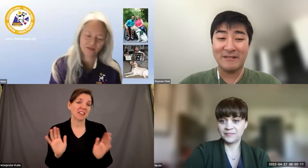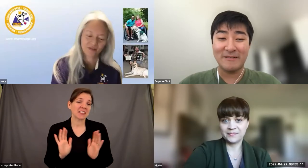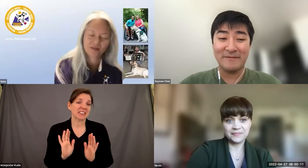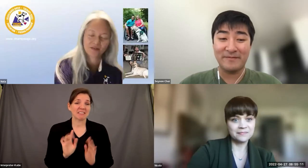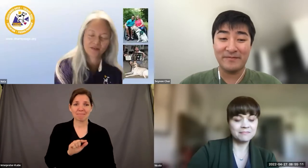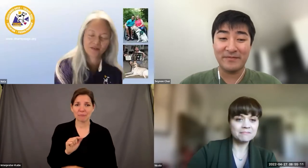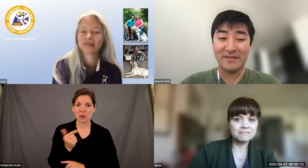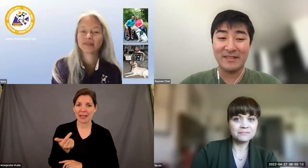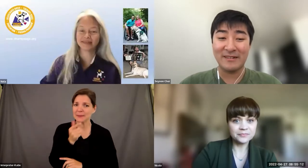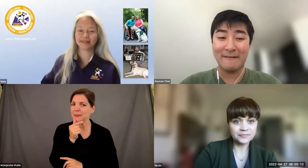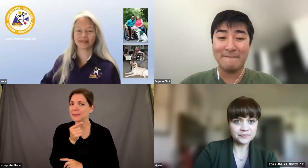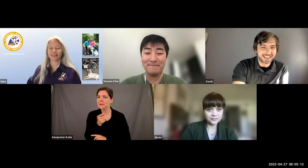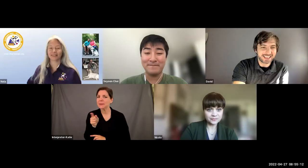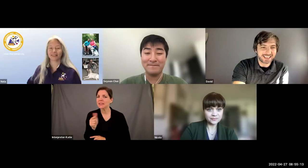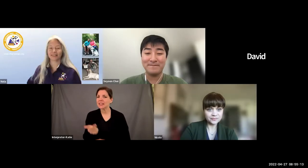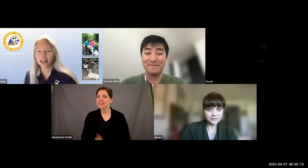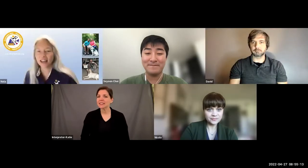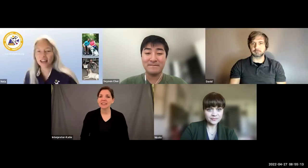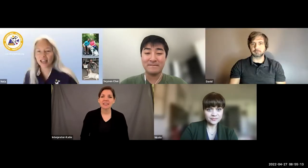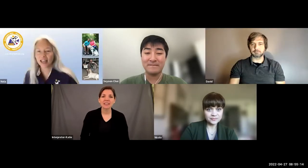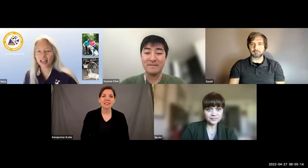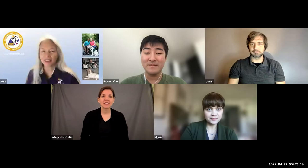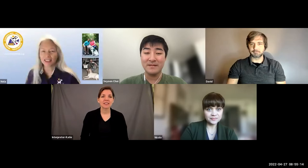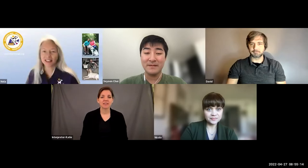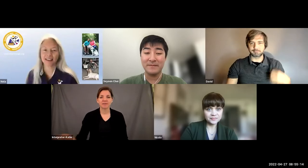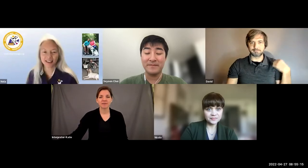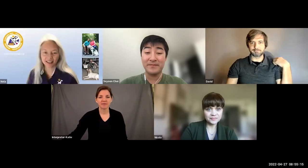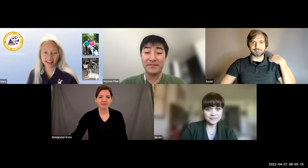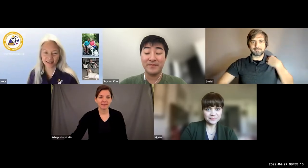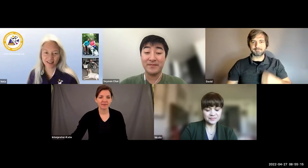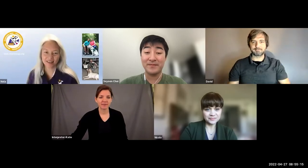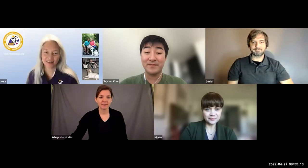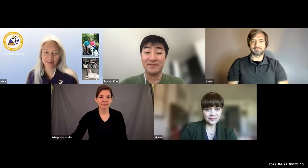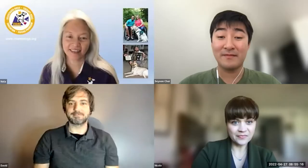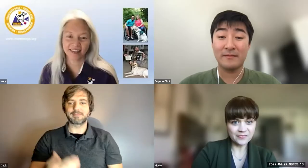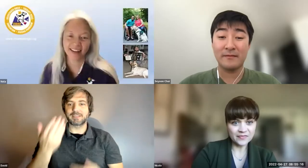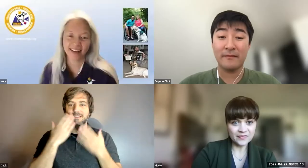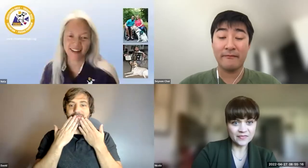next thanks soon nicole you're up next